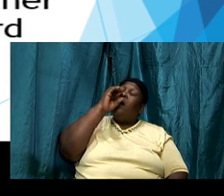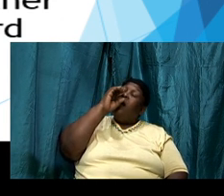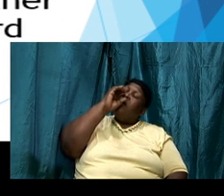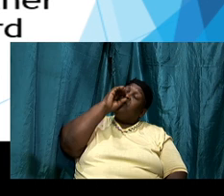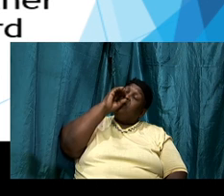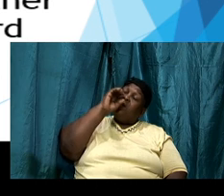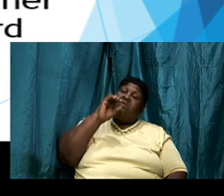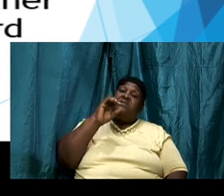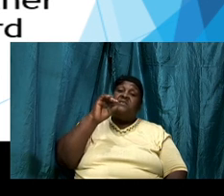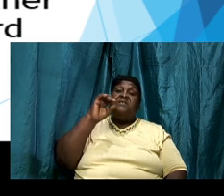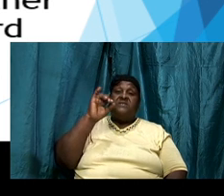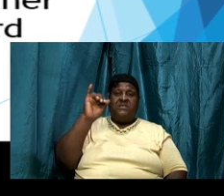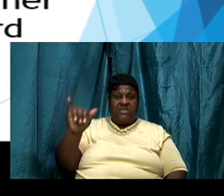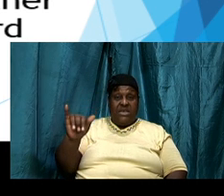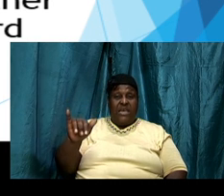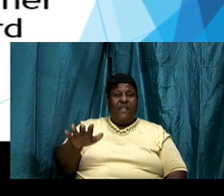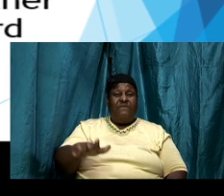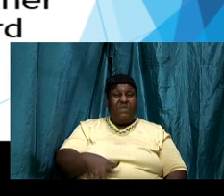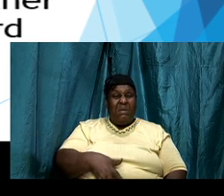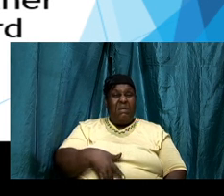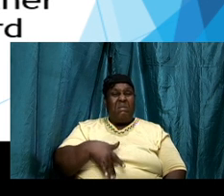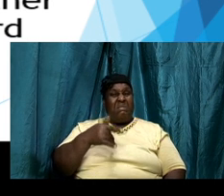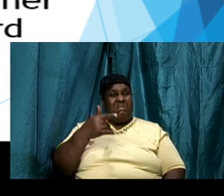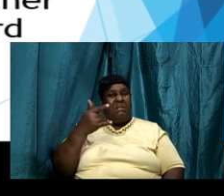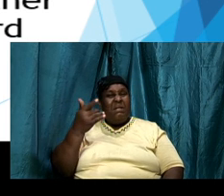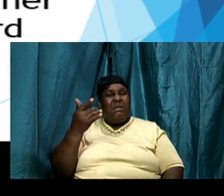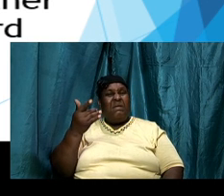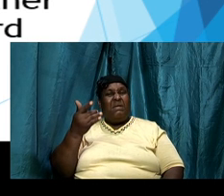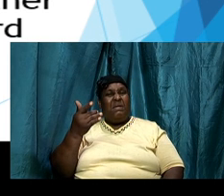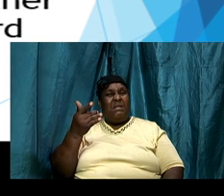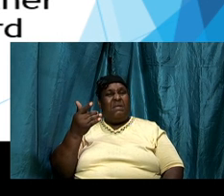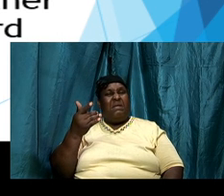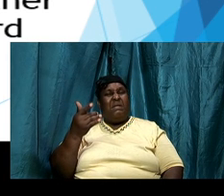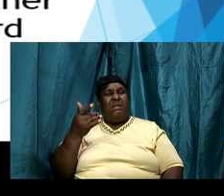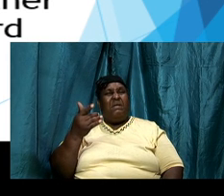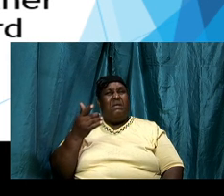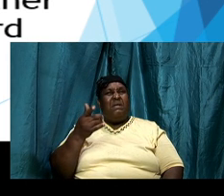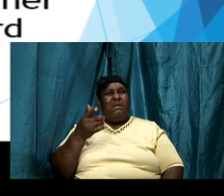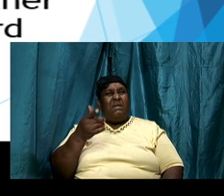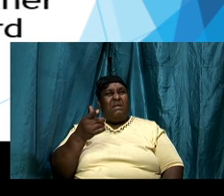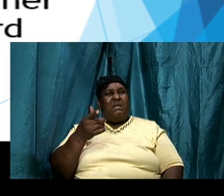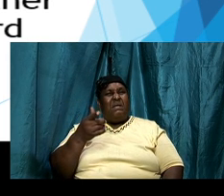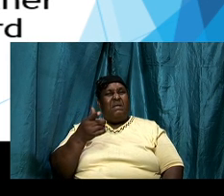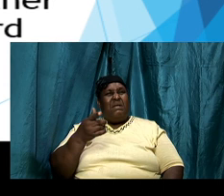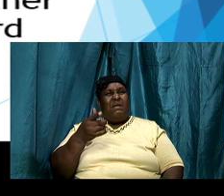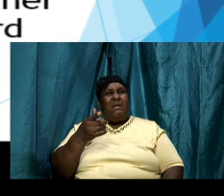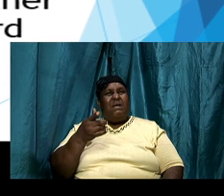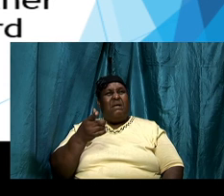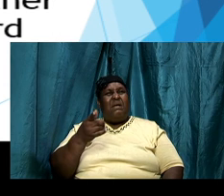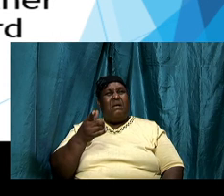are feeling and having an appetite for Smyrna of ice again